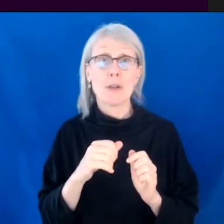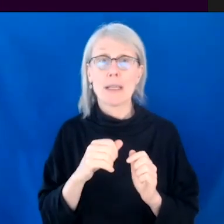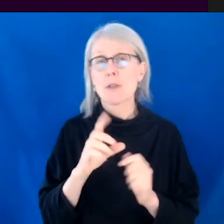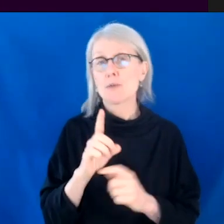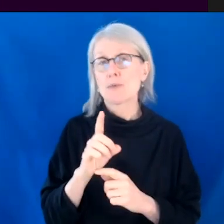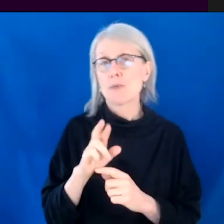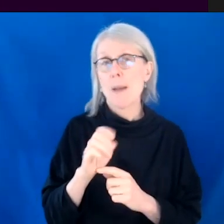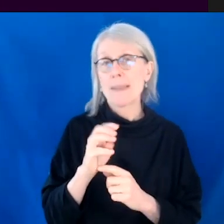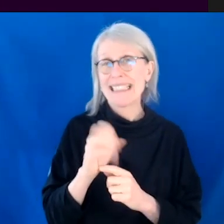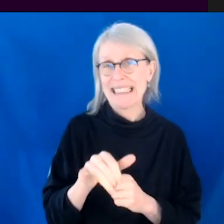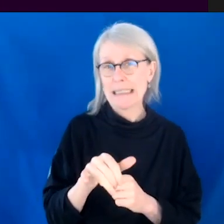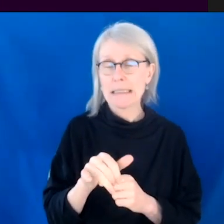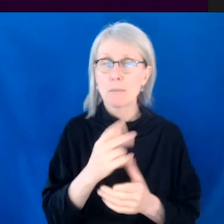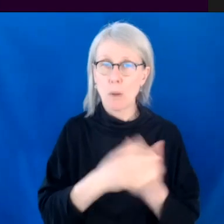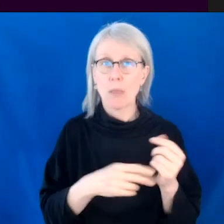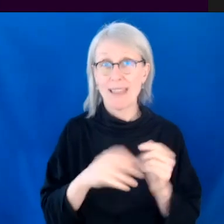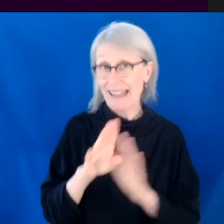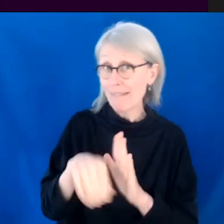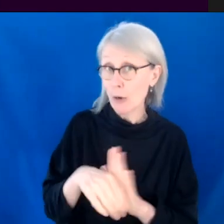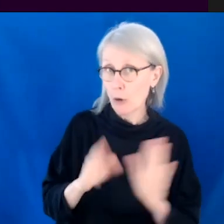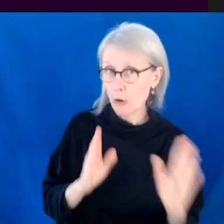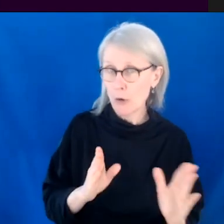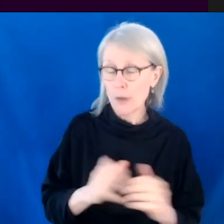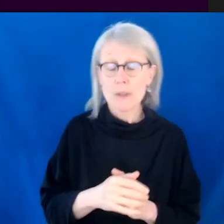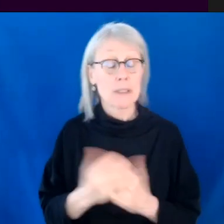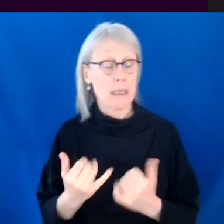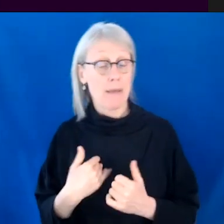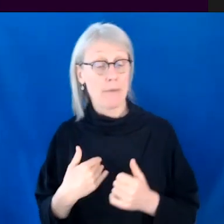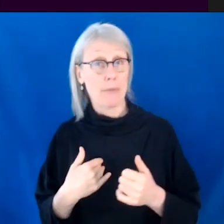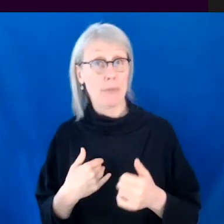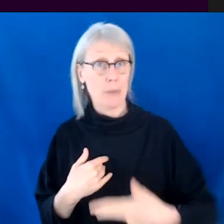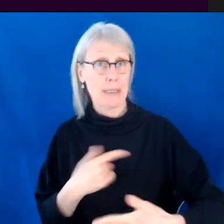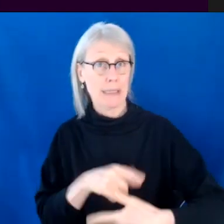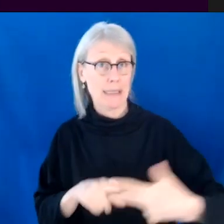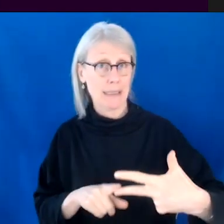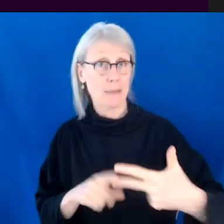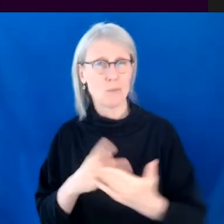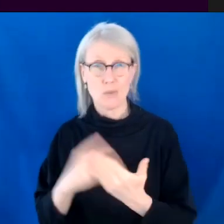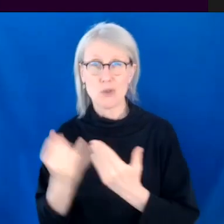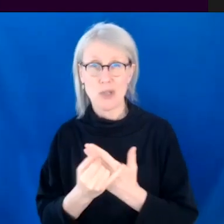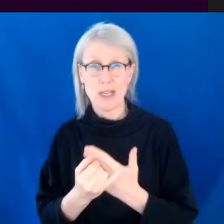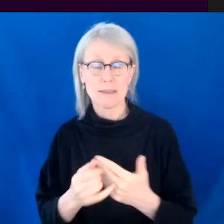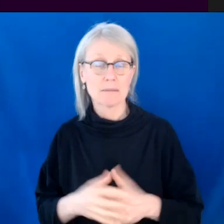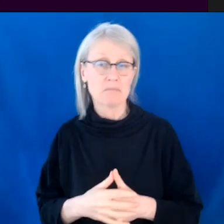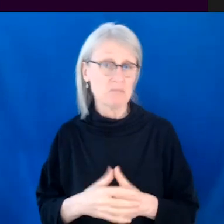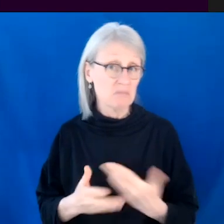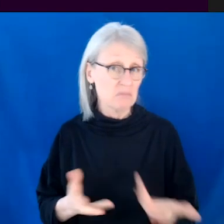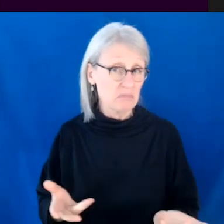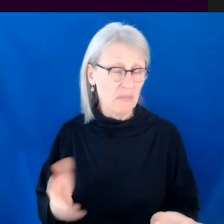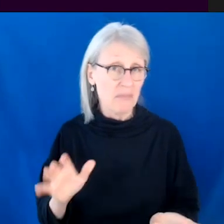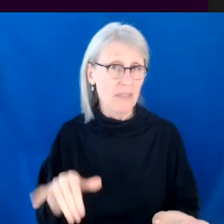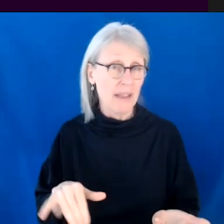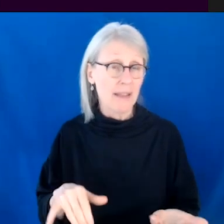I'm working on actually three different things right now that are in that space. So that's my, that's